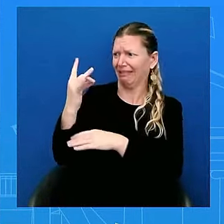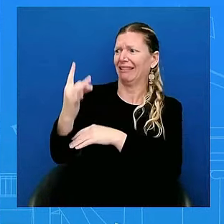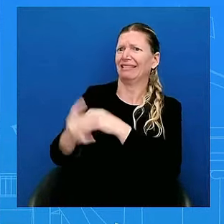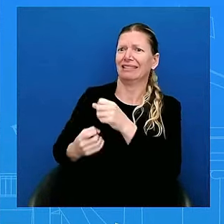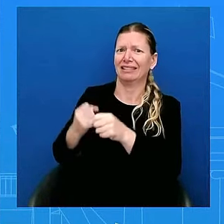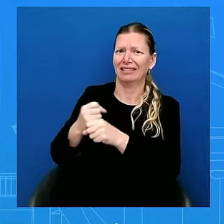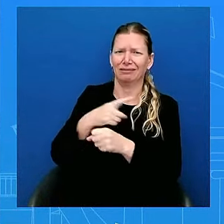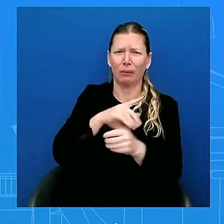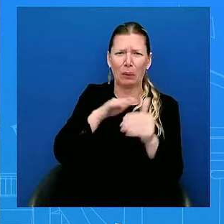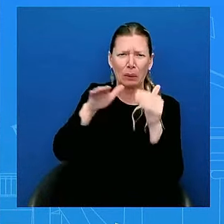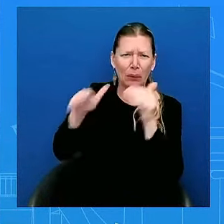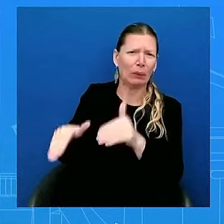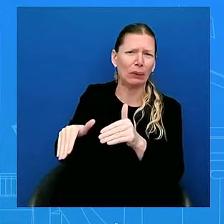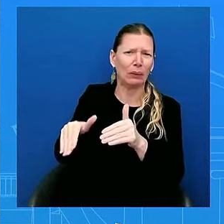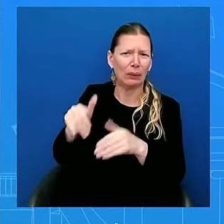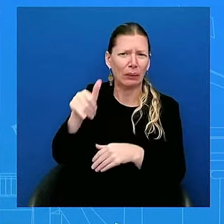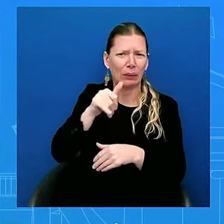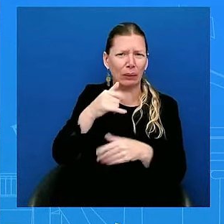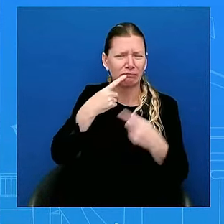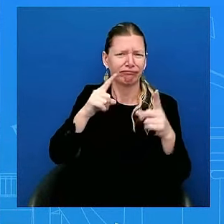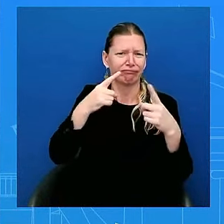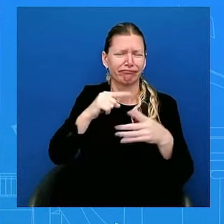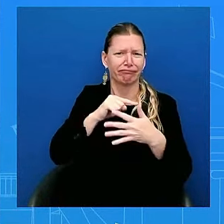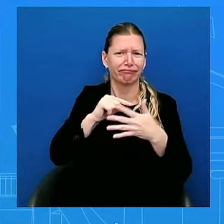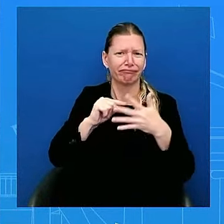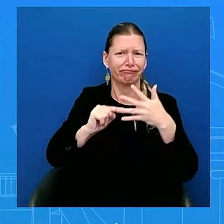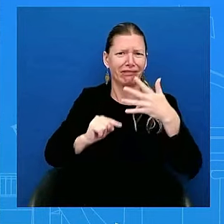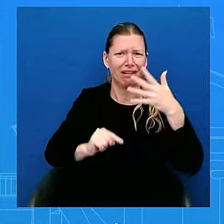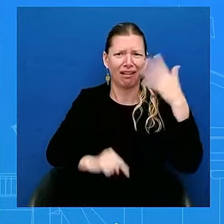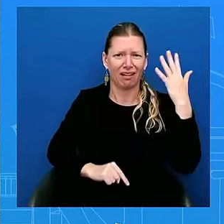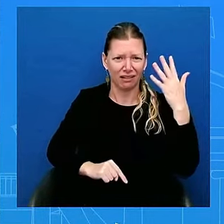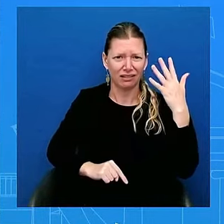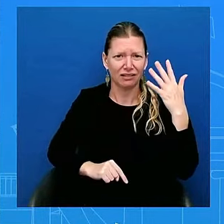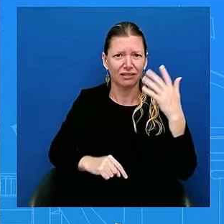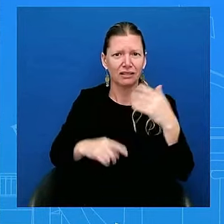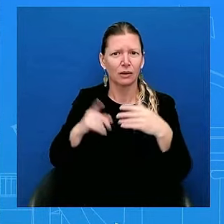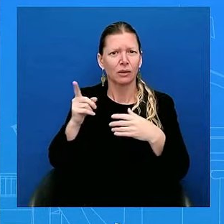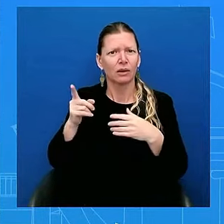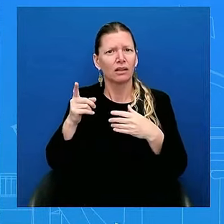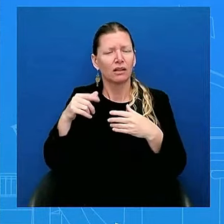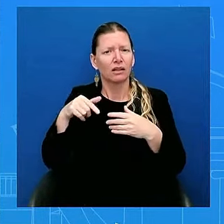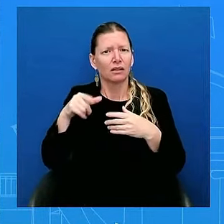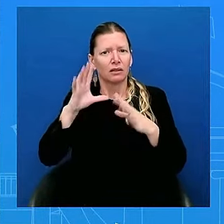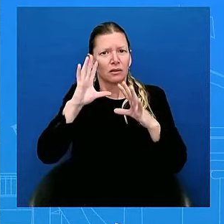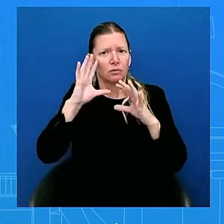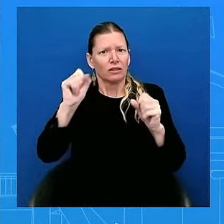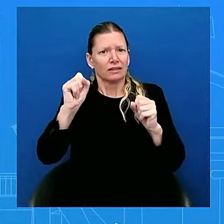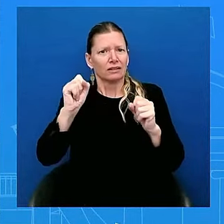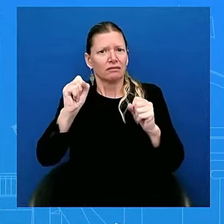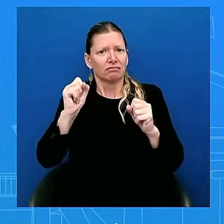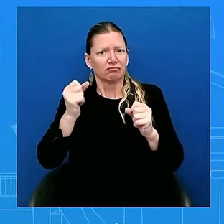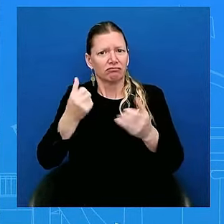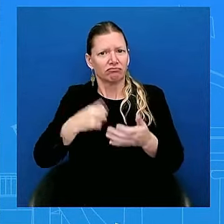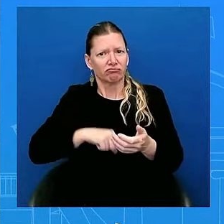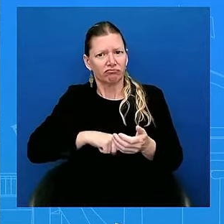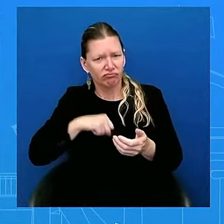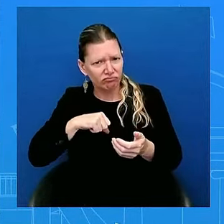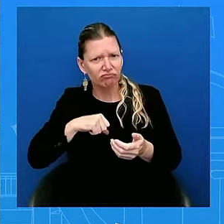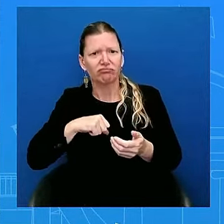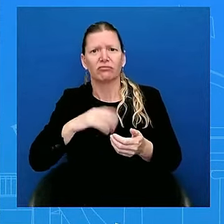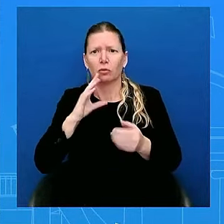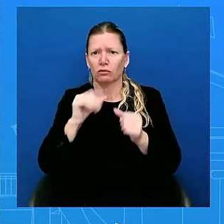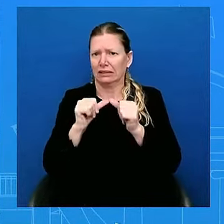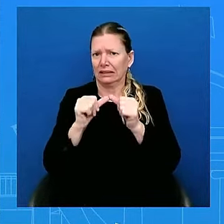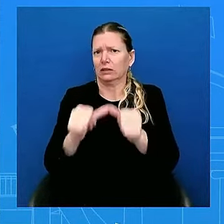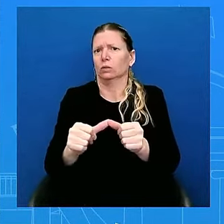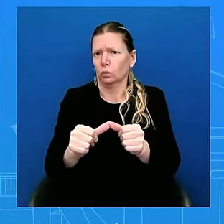as a consequential president of his time. And so he's going to continue to build on those successes. I mean, let's not forget,